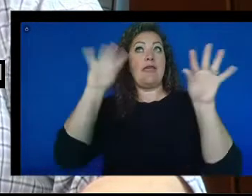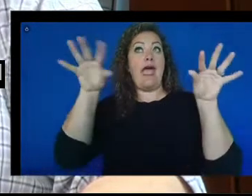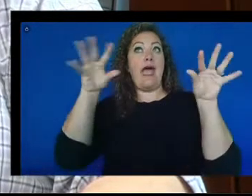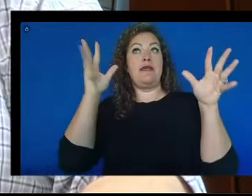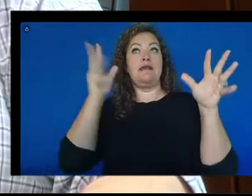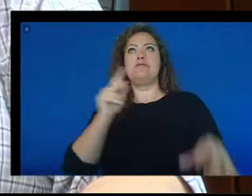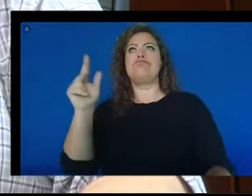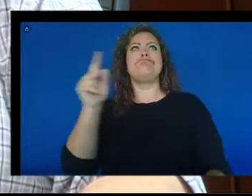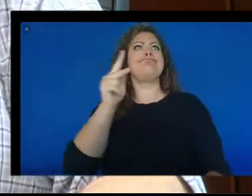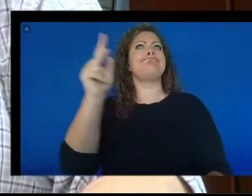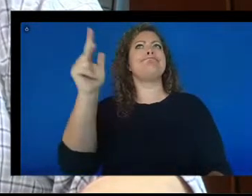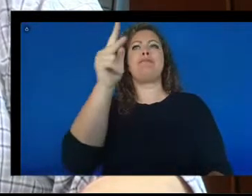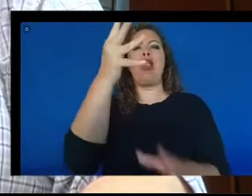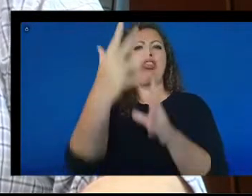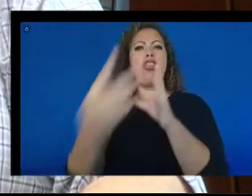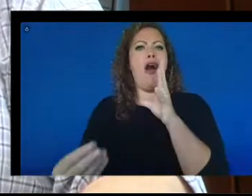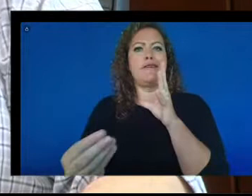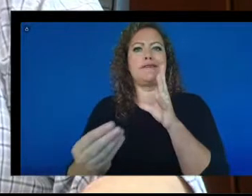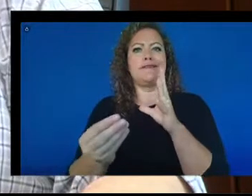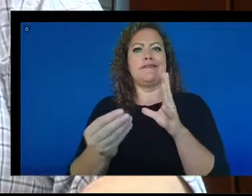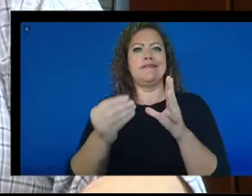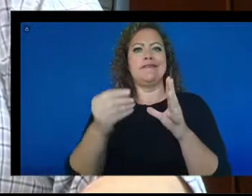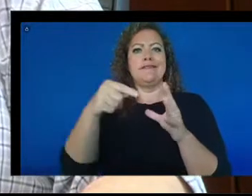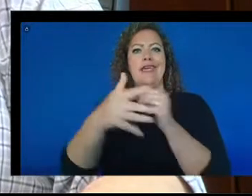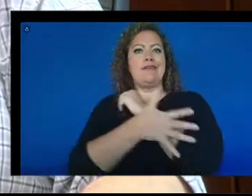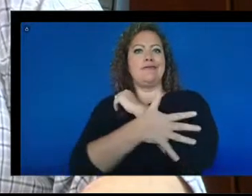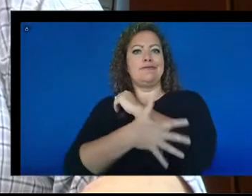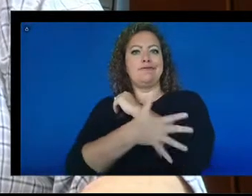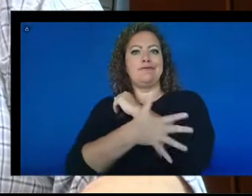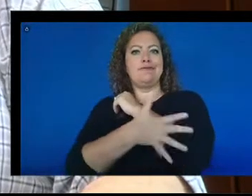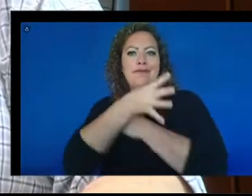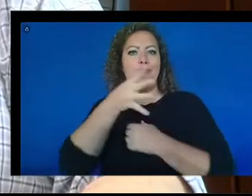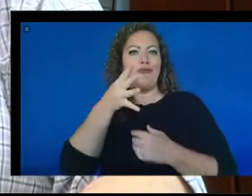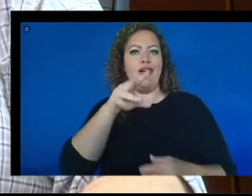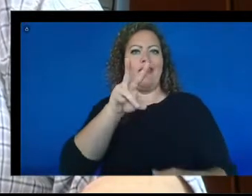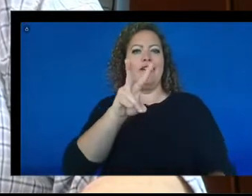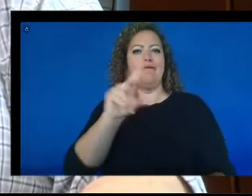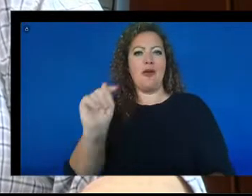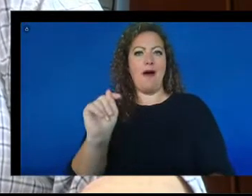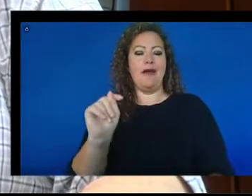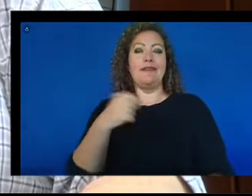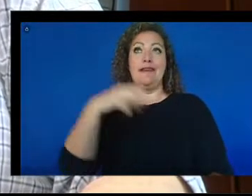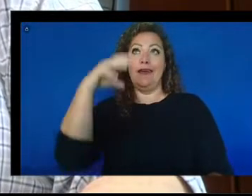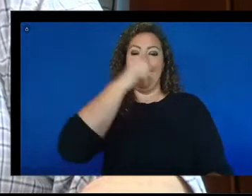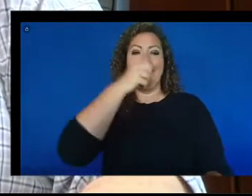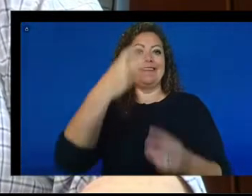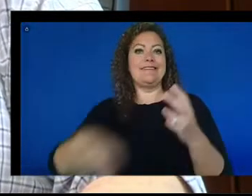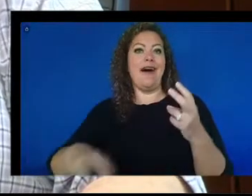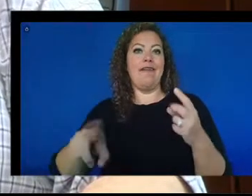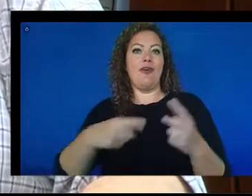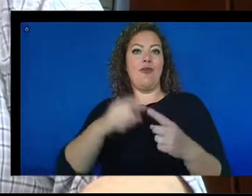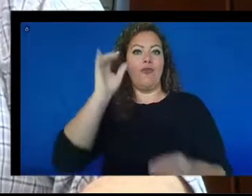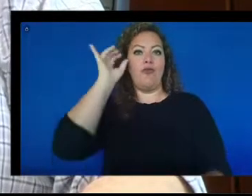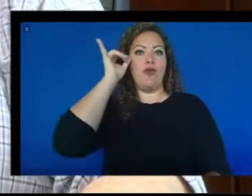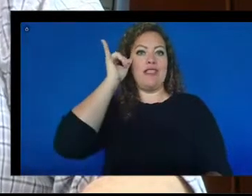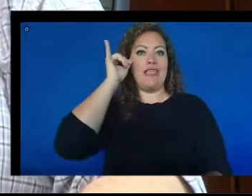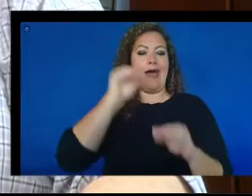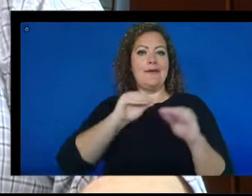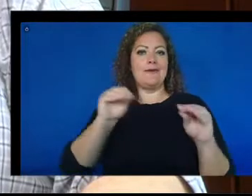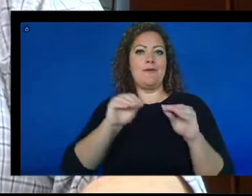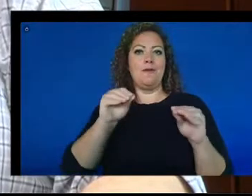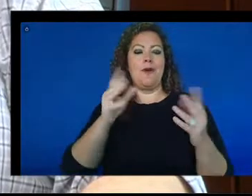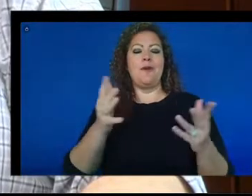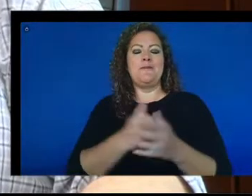back roads of rural Vermont. I guess it was thought to be tough to be navigated when the cows moved. With